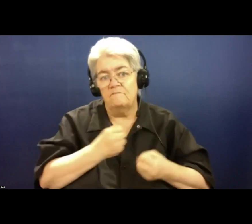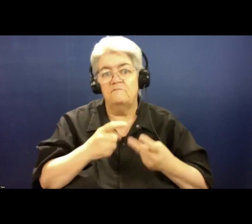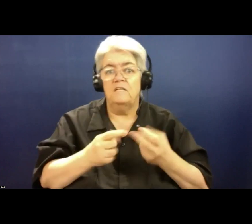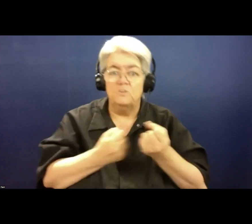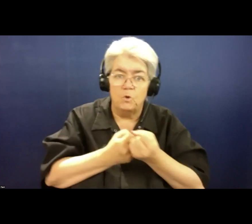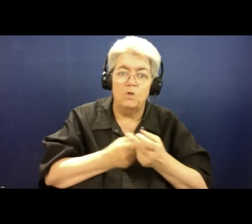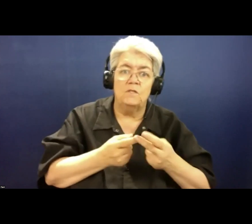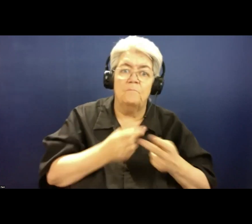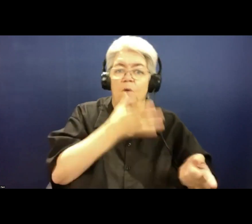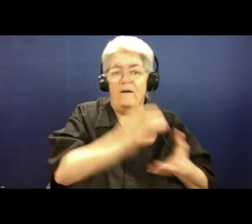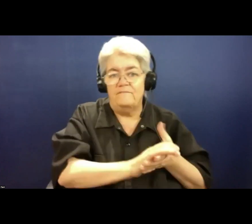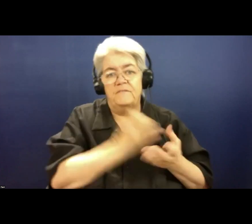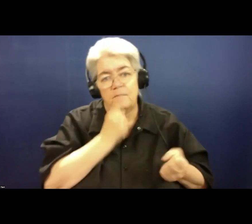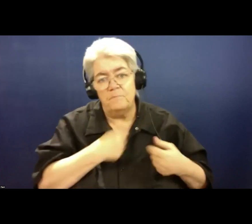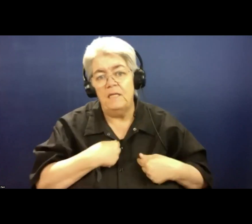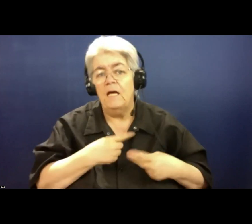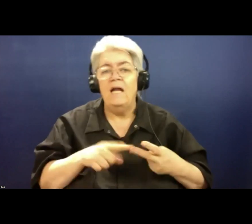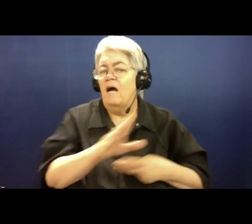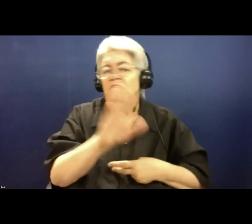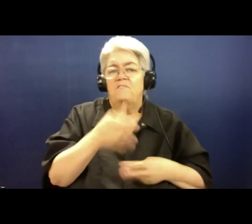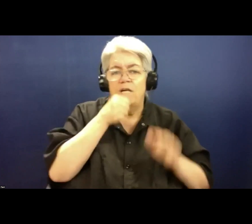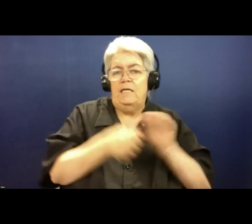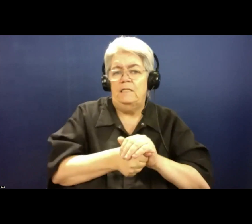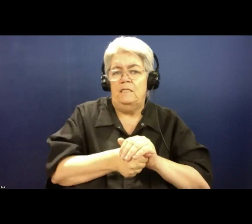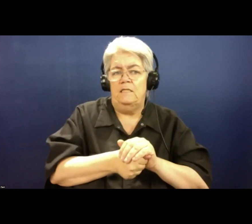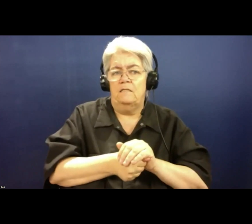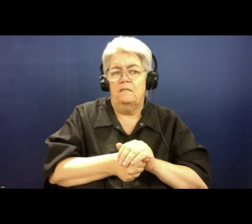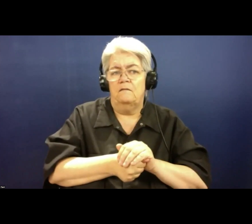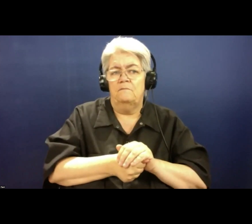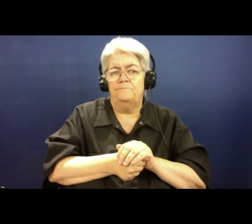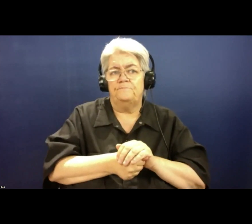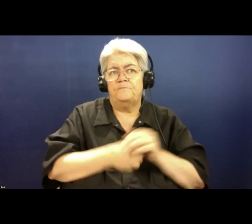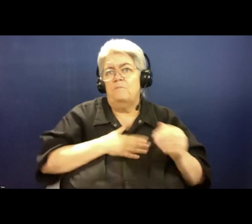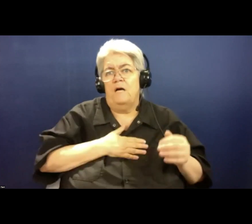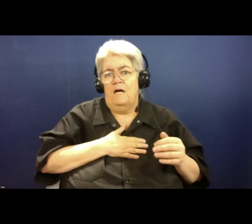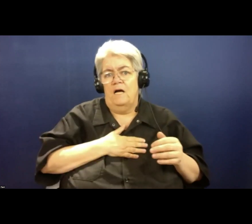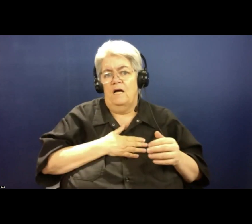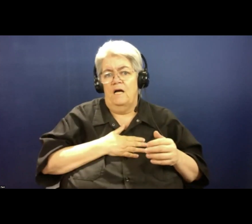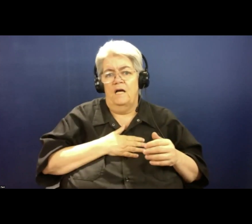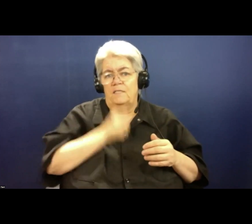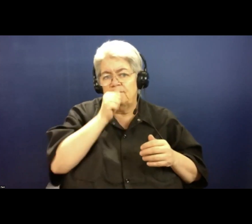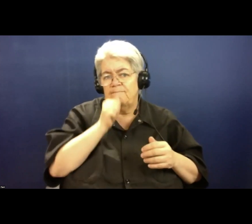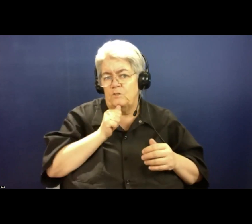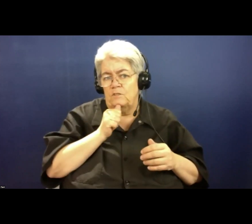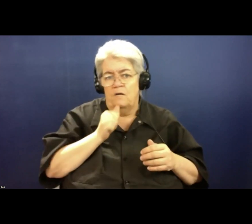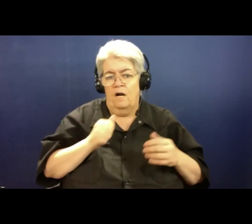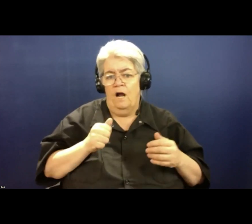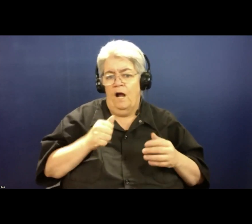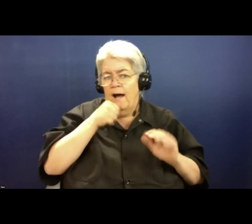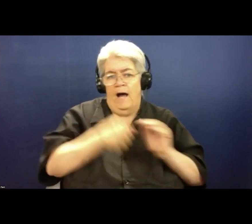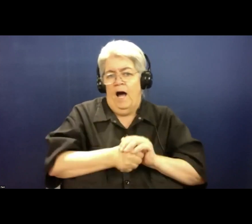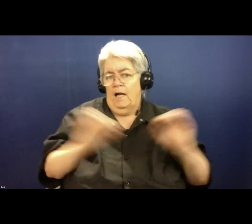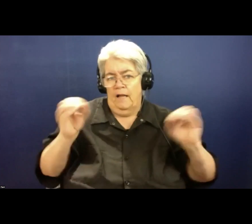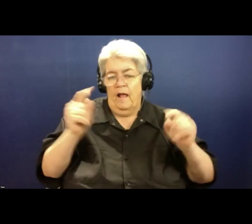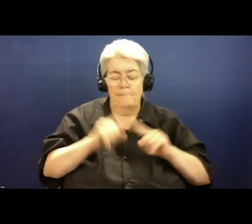wife. And I've never hidden, I've never hidden what I live with. And I've been very open about it,